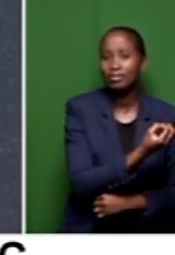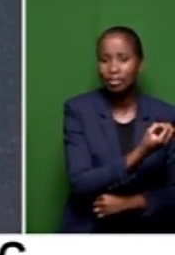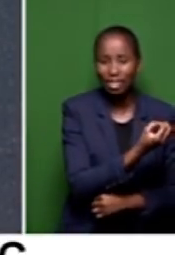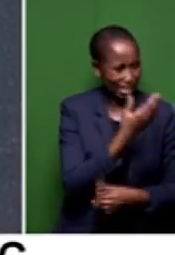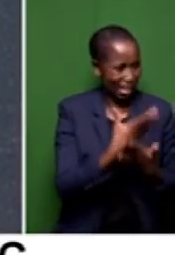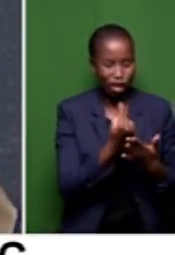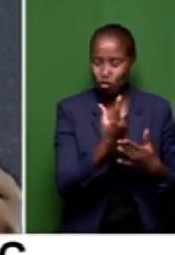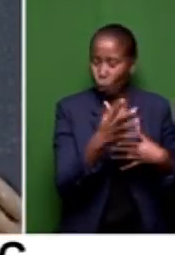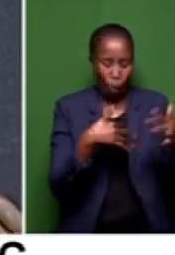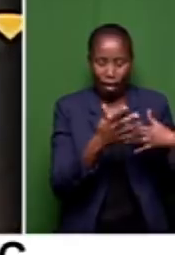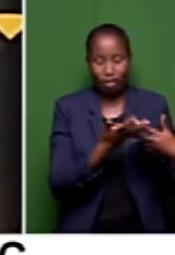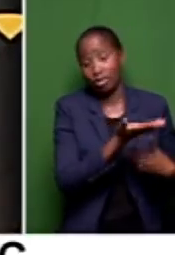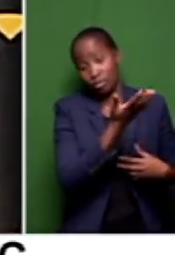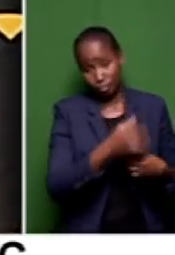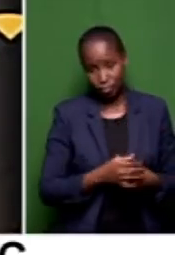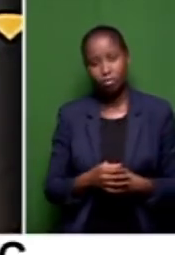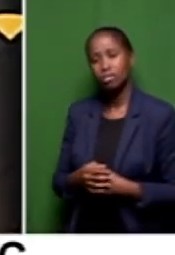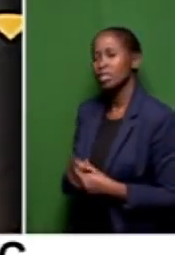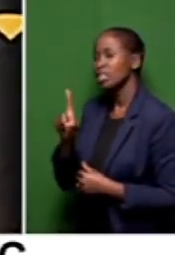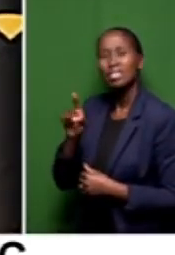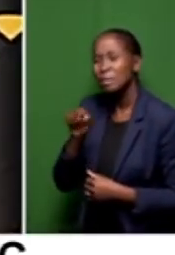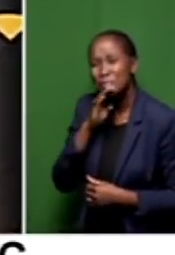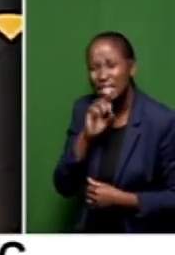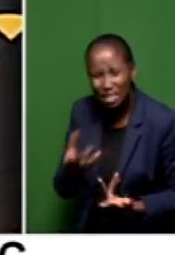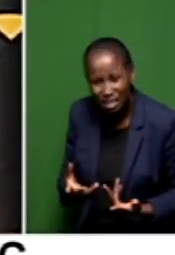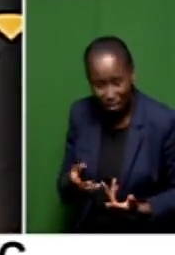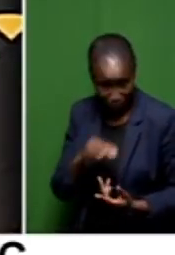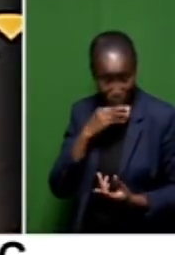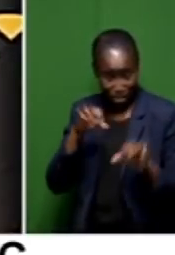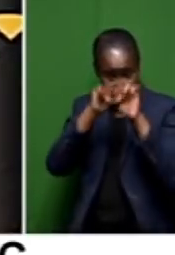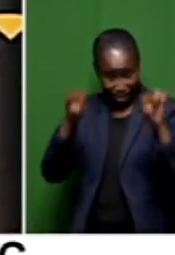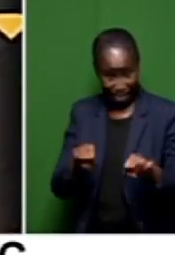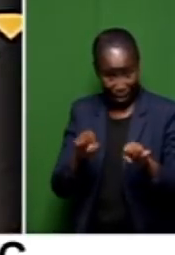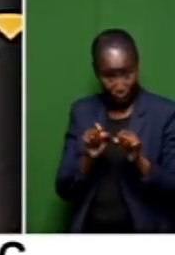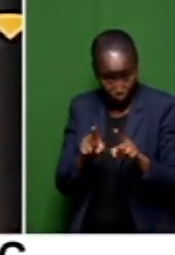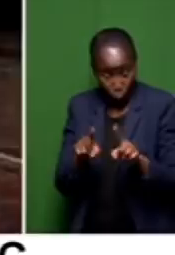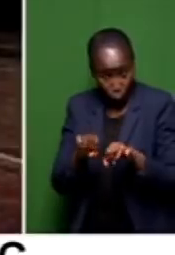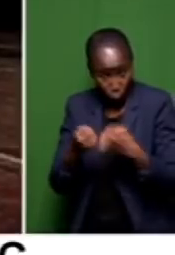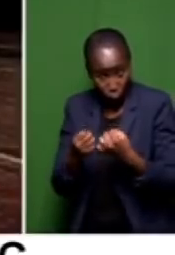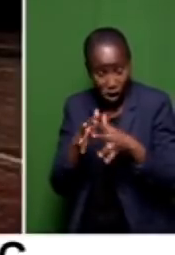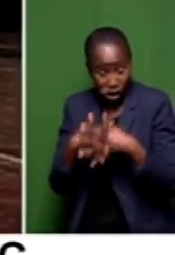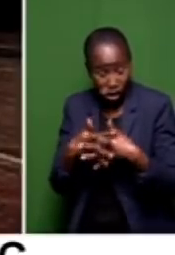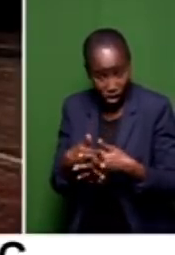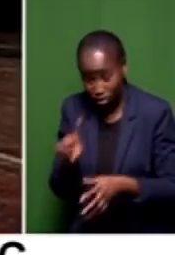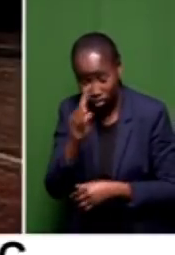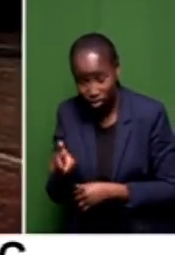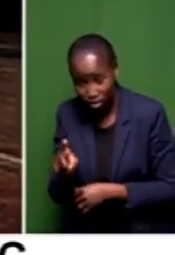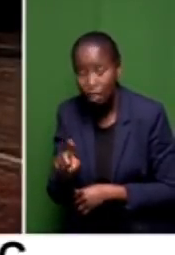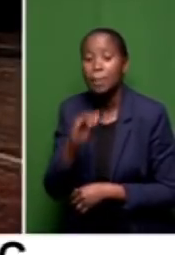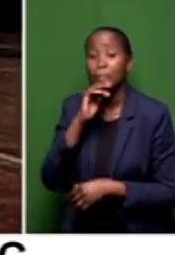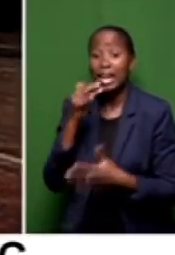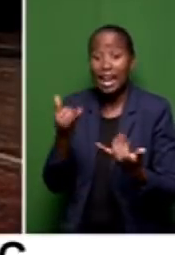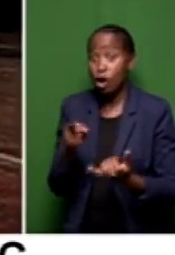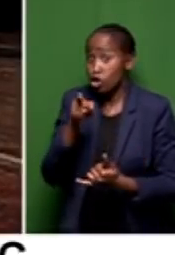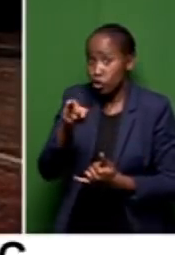as they wish. So what does this mean? Are you saying the system is broken? It is. as it stands right now, you are totally